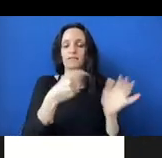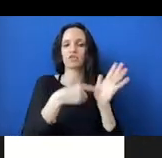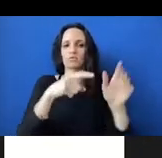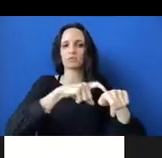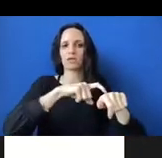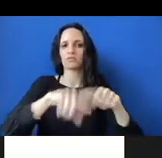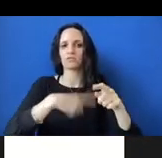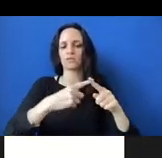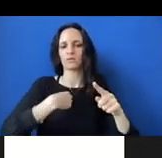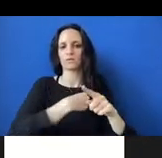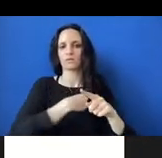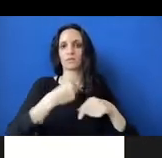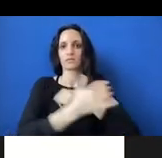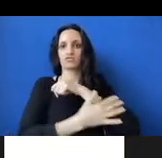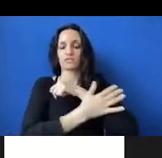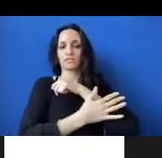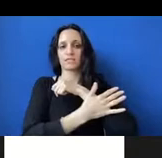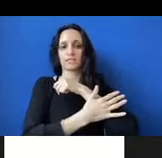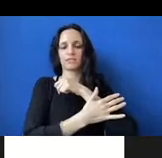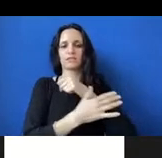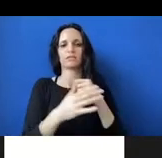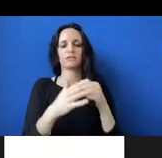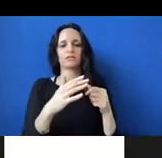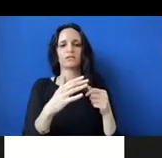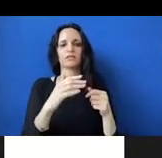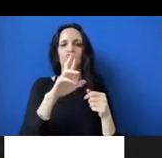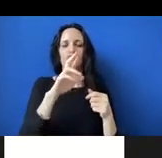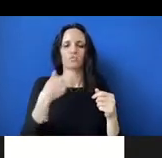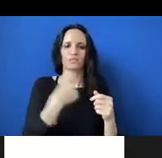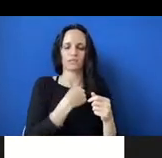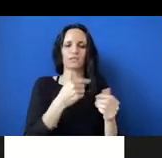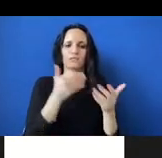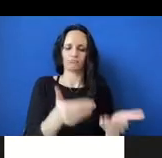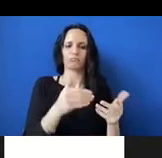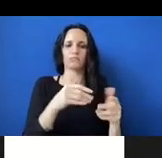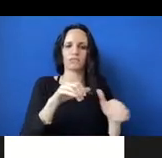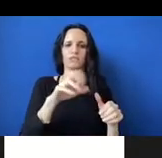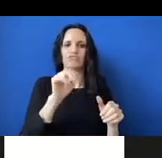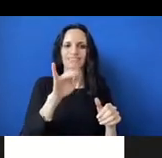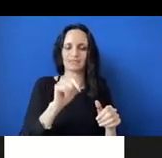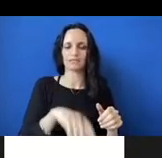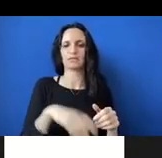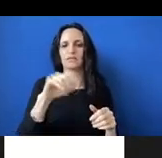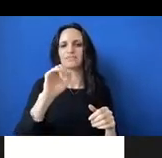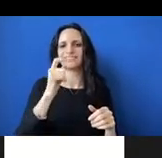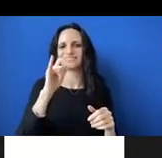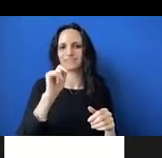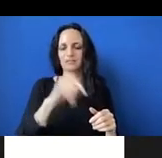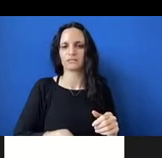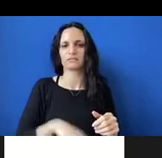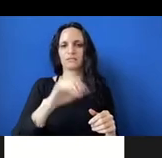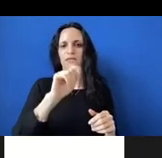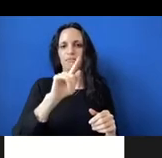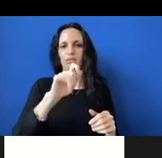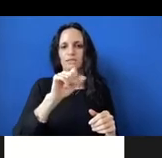we, as a country, were racist, sexist, ableist, etc., and enforcing discriminatory